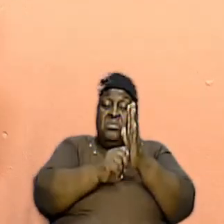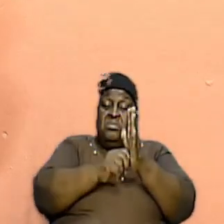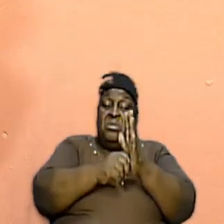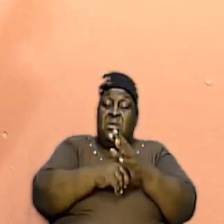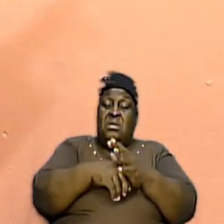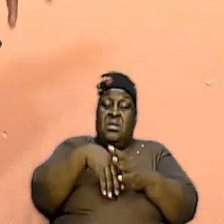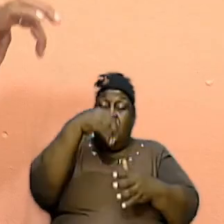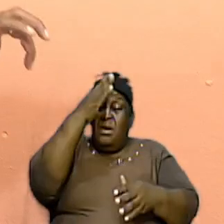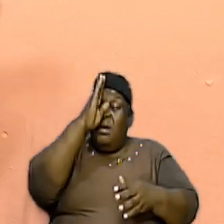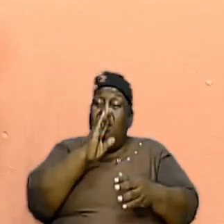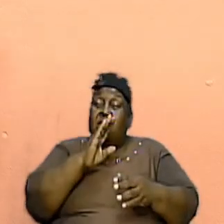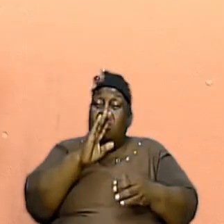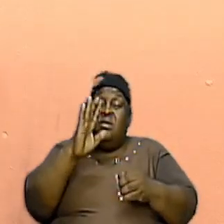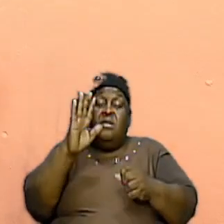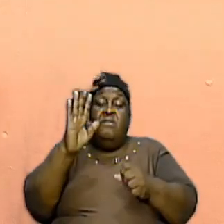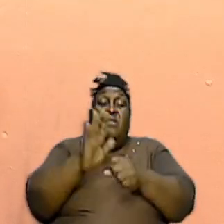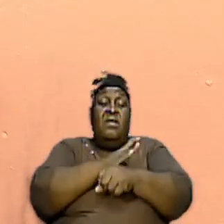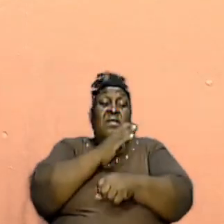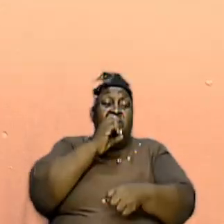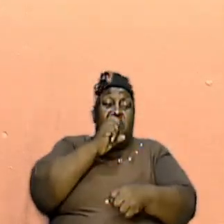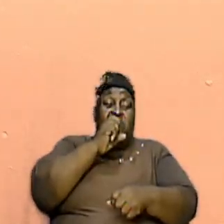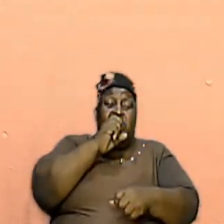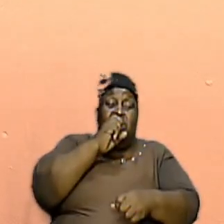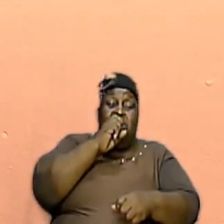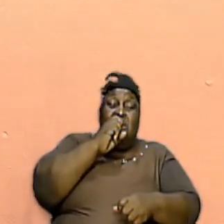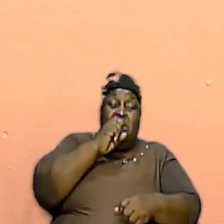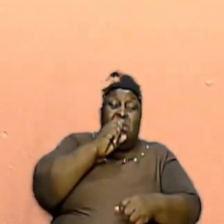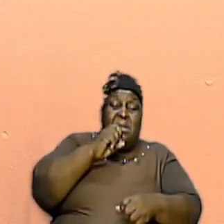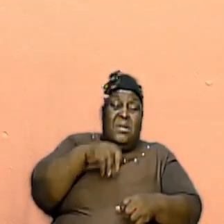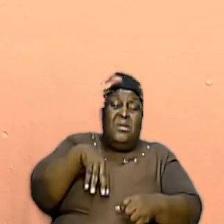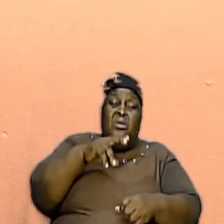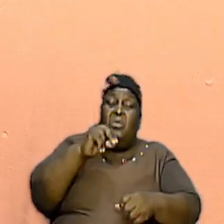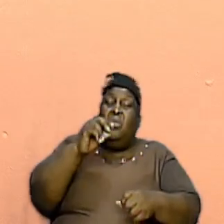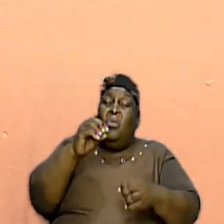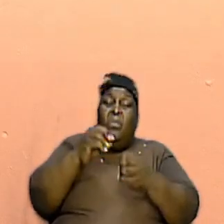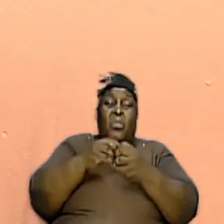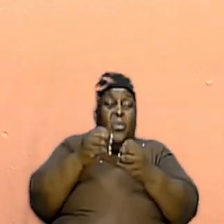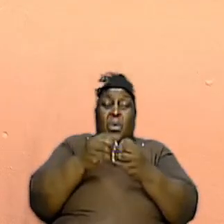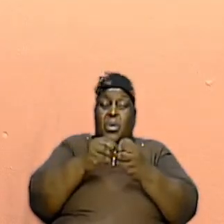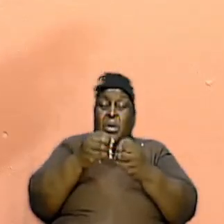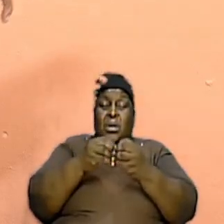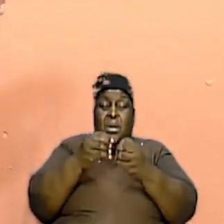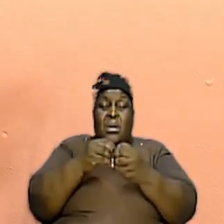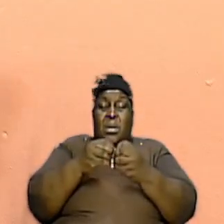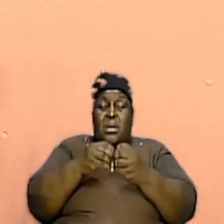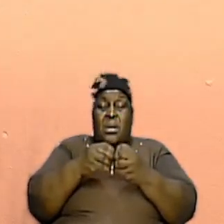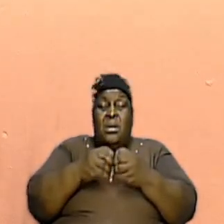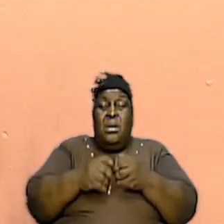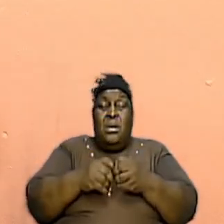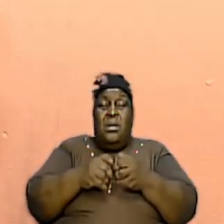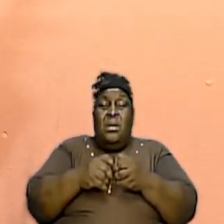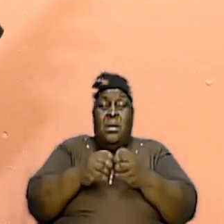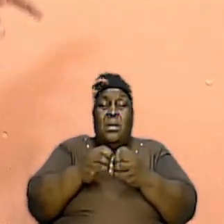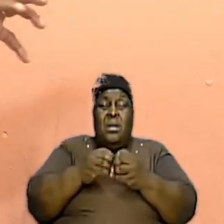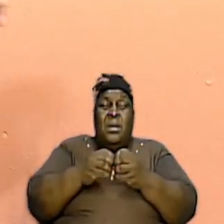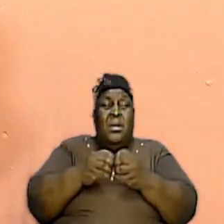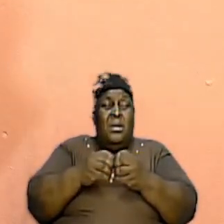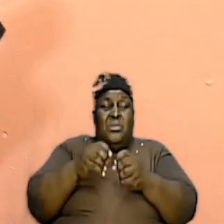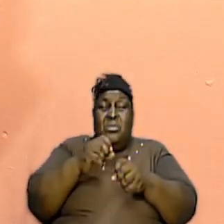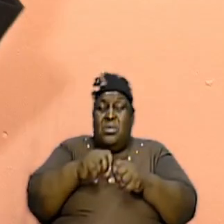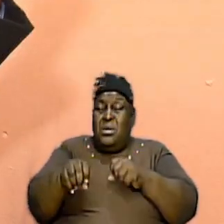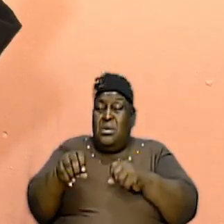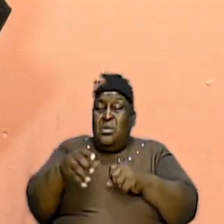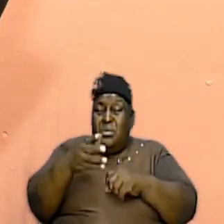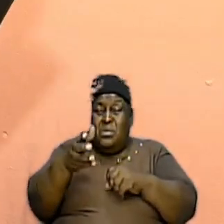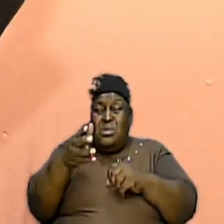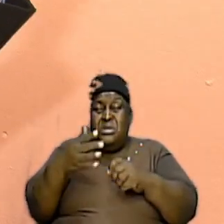which is full of wrath in the Old Testament is no longer there and the striking down and those things that we